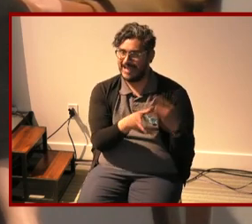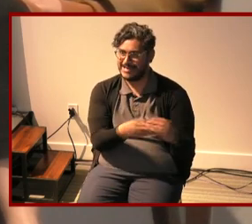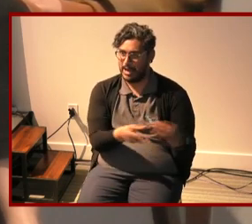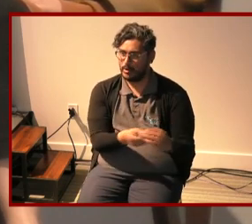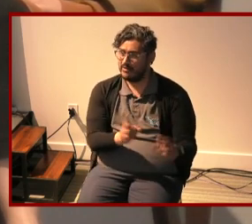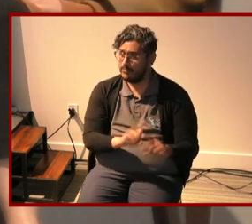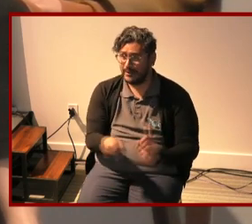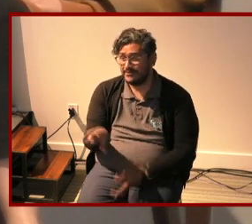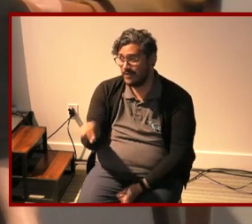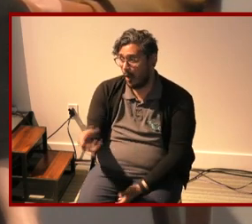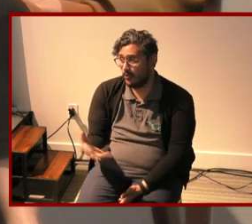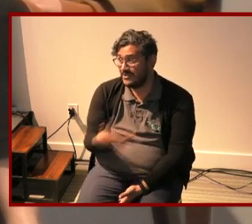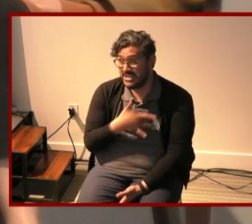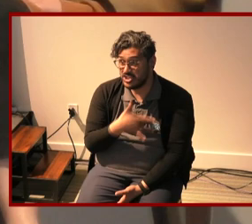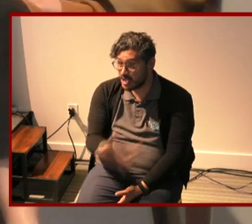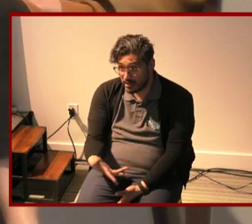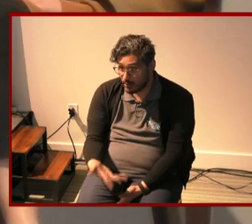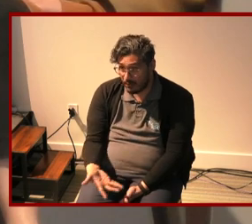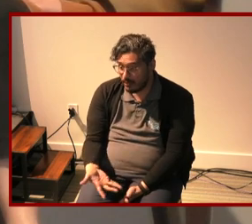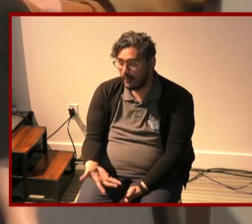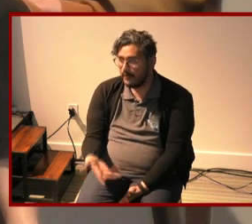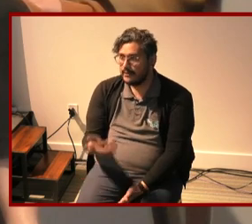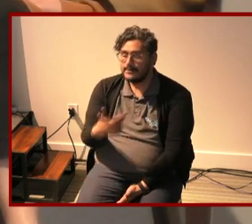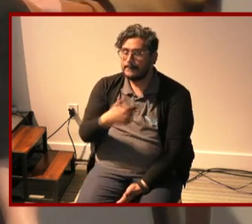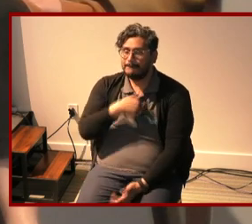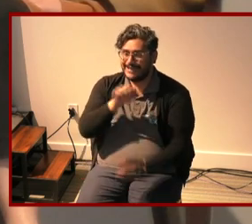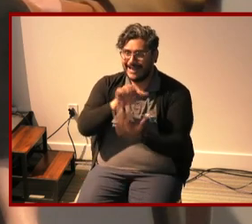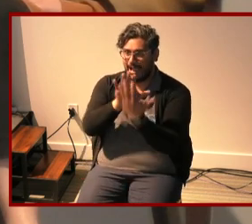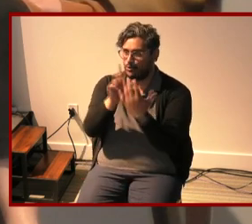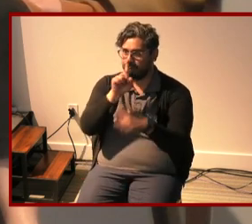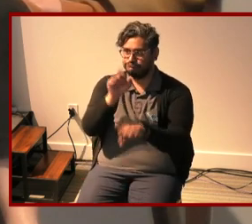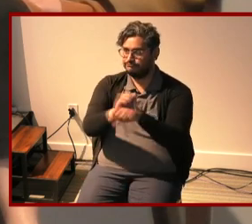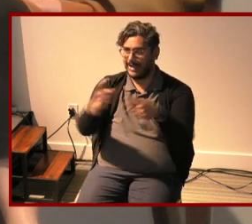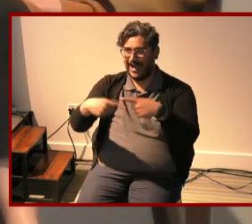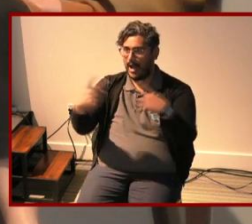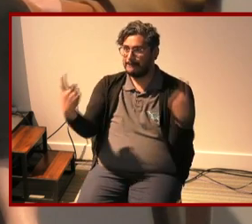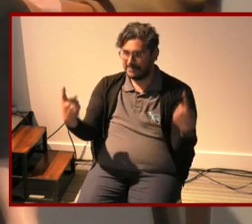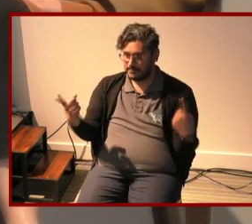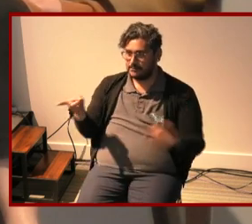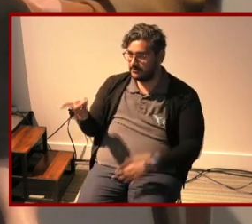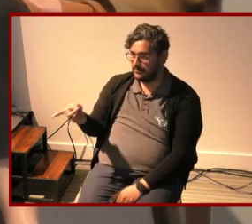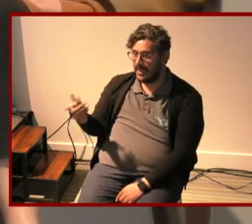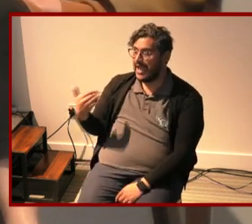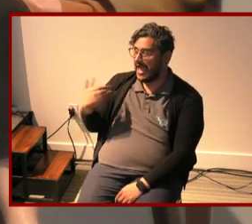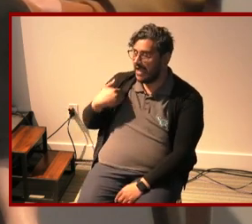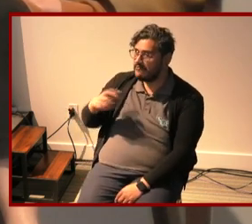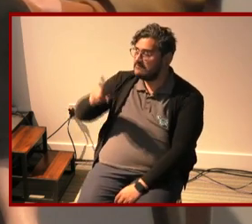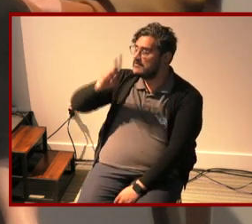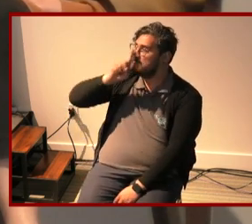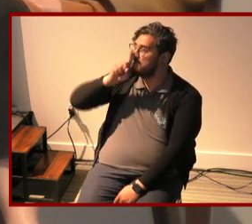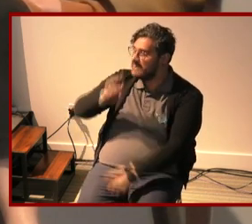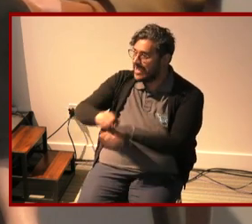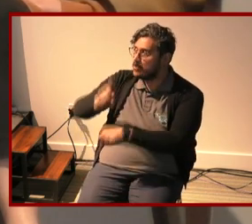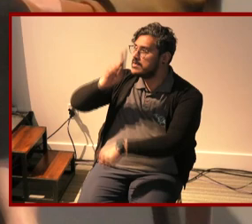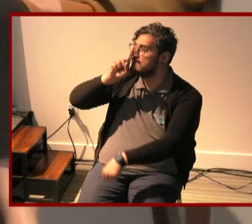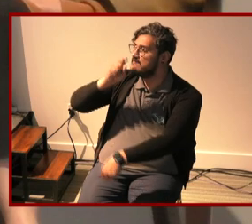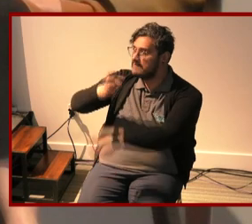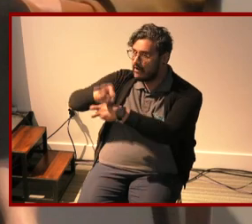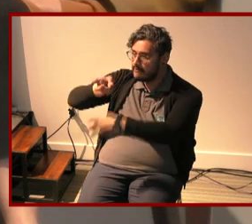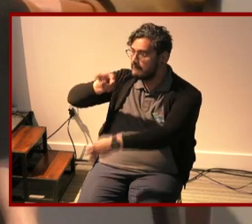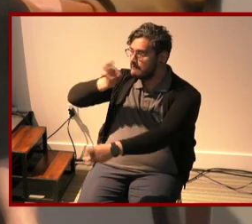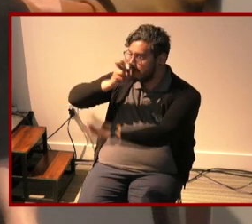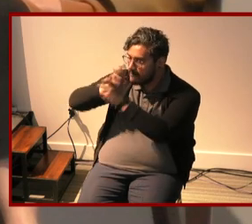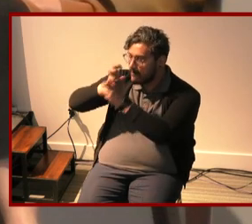no in general it's i encountered the opposite which is that there is a very very rigid medical